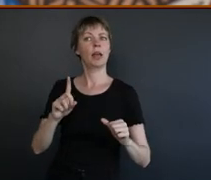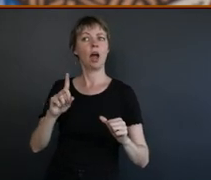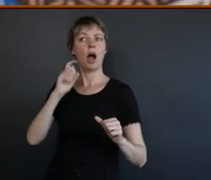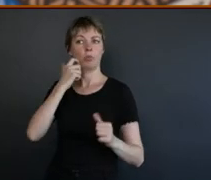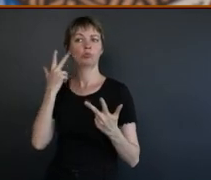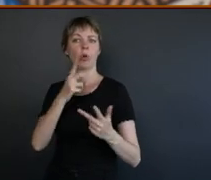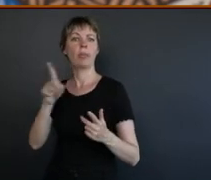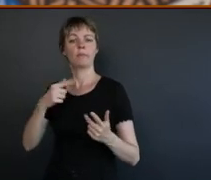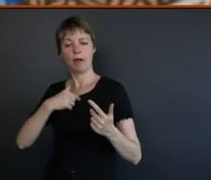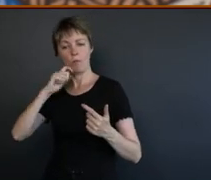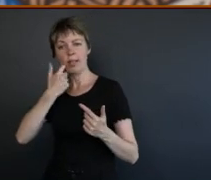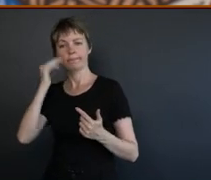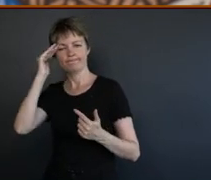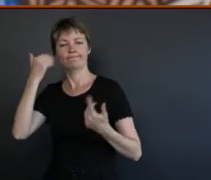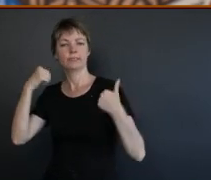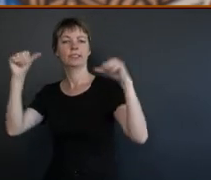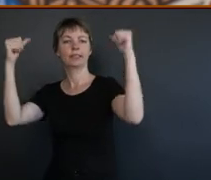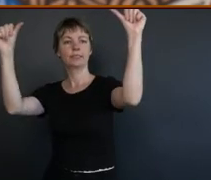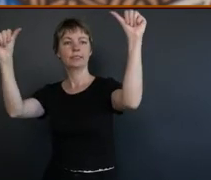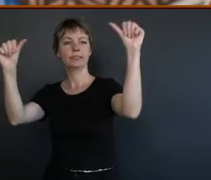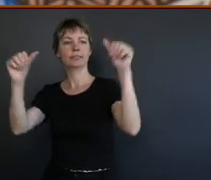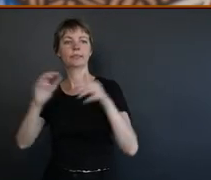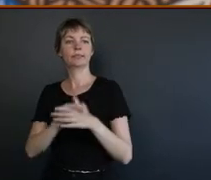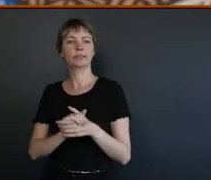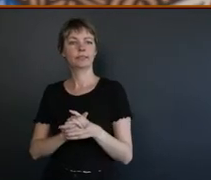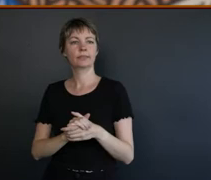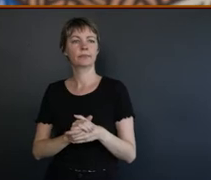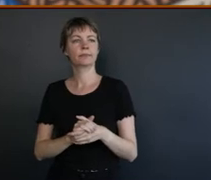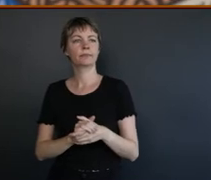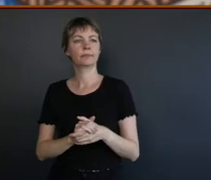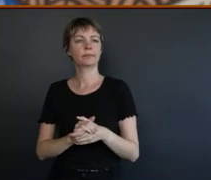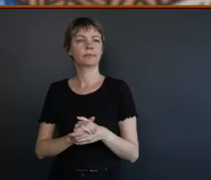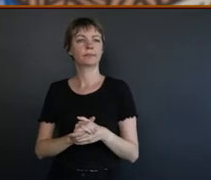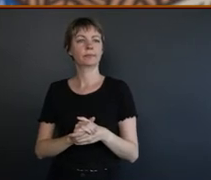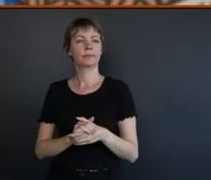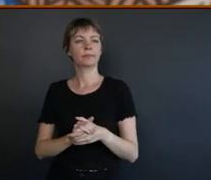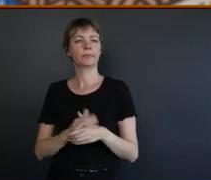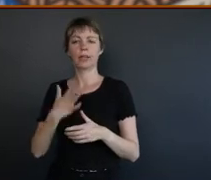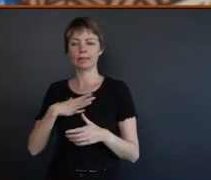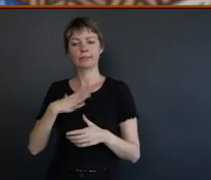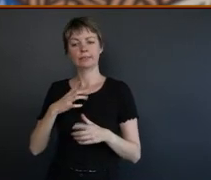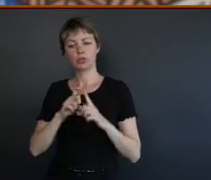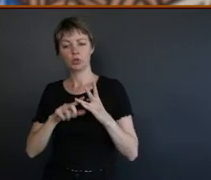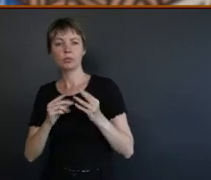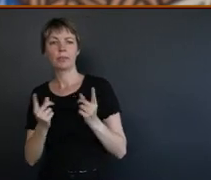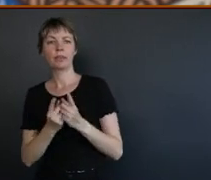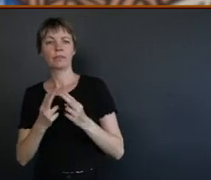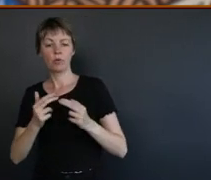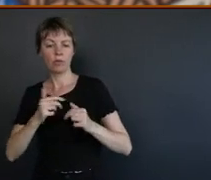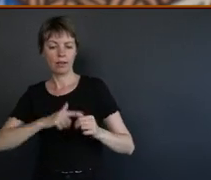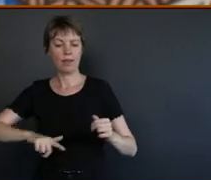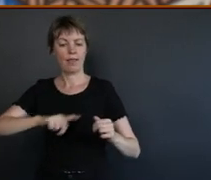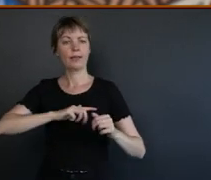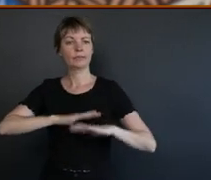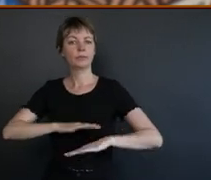government I'm going to succeed. And why don't he do something for our land too as well. Where